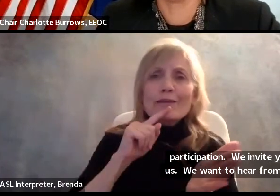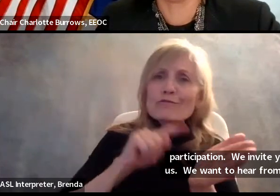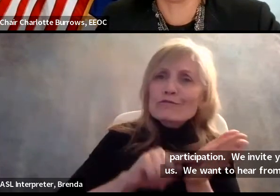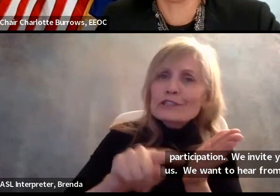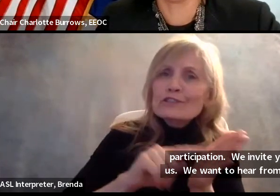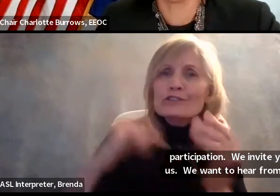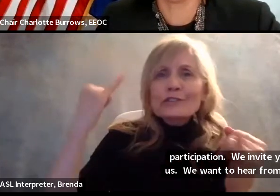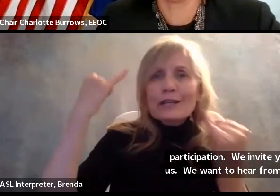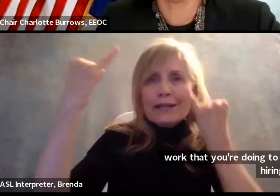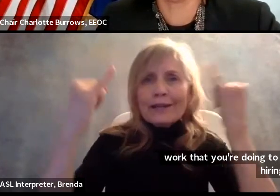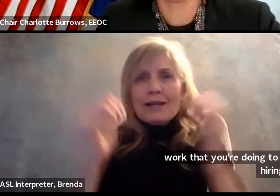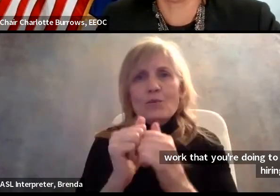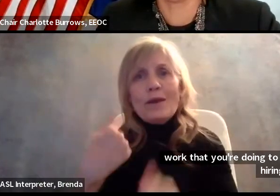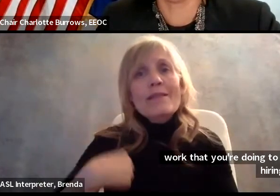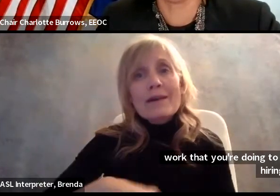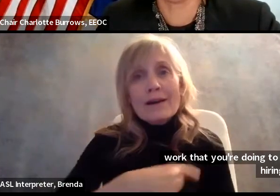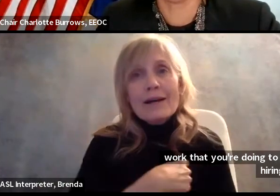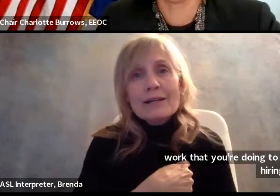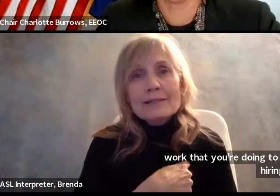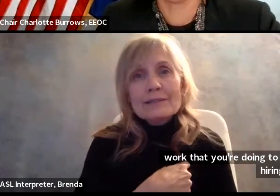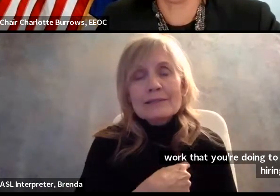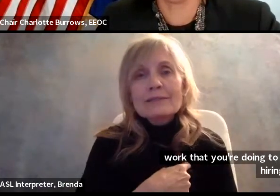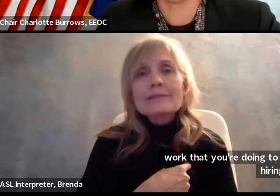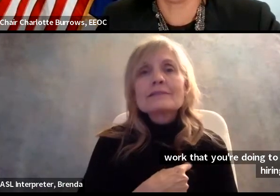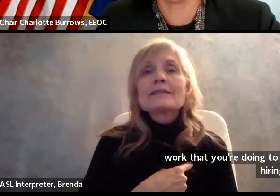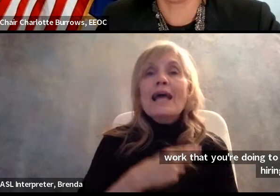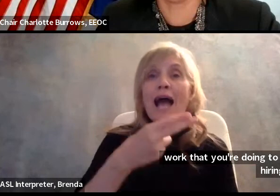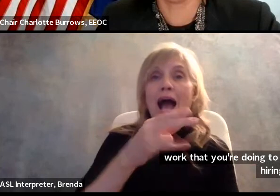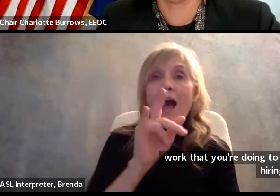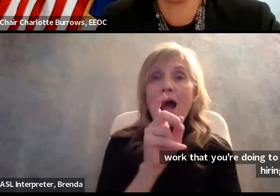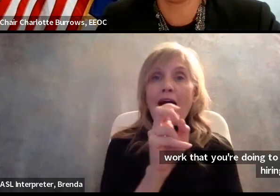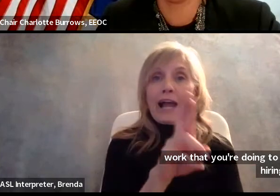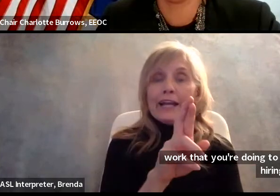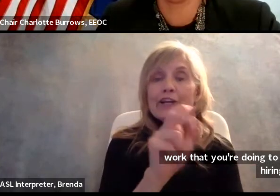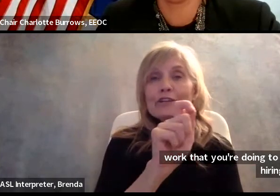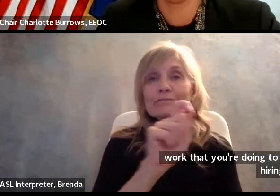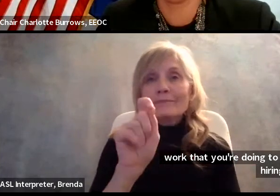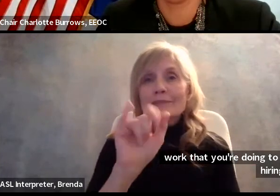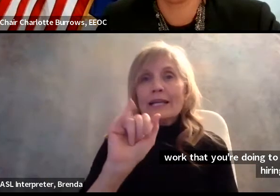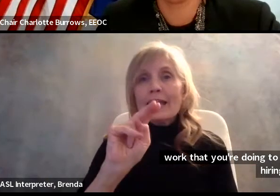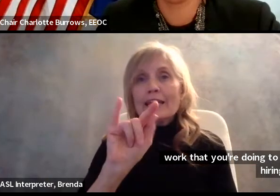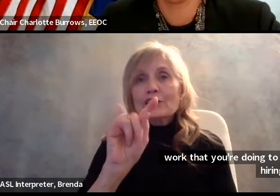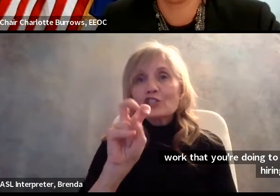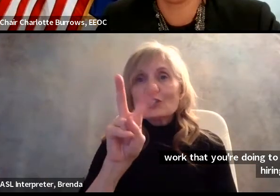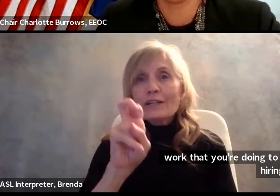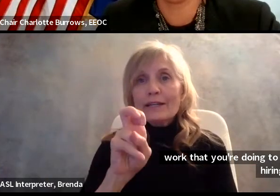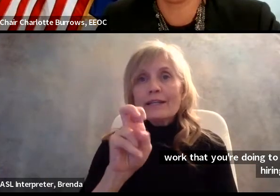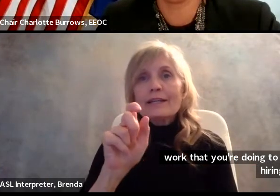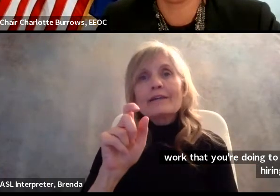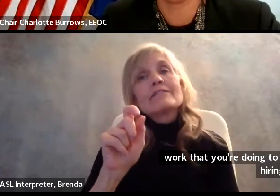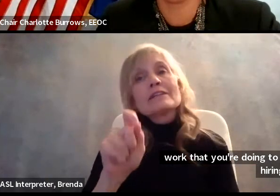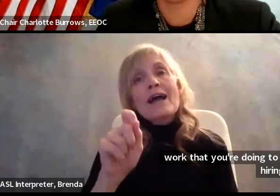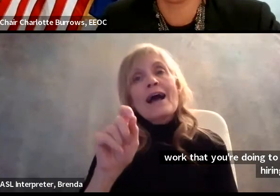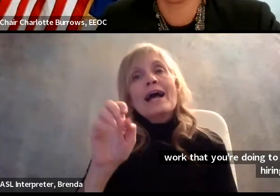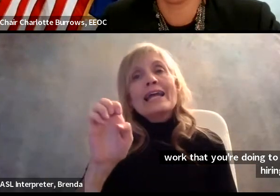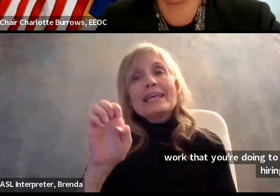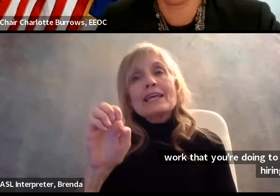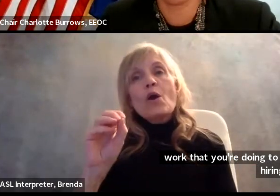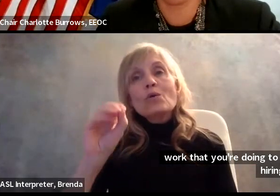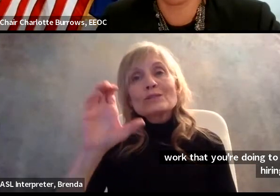ideas with us at hire-initiative at EEOC.gov and hire